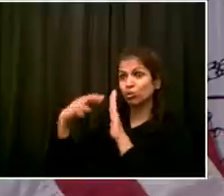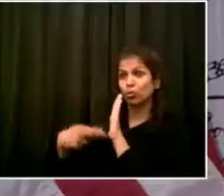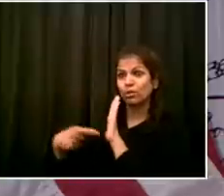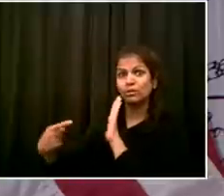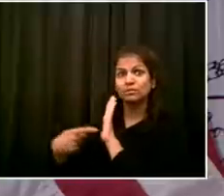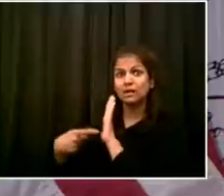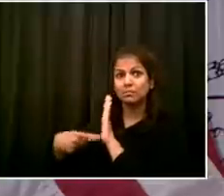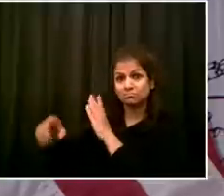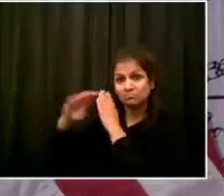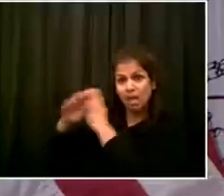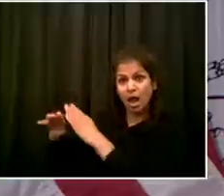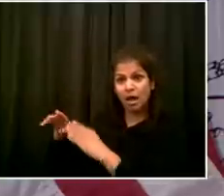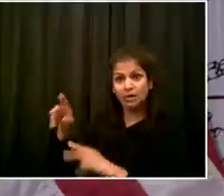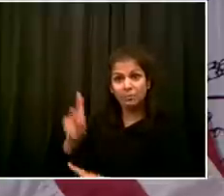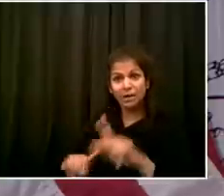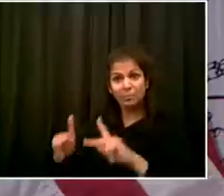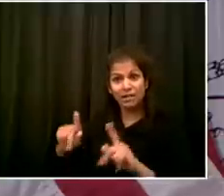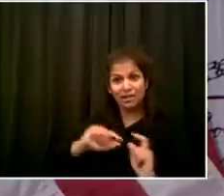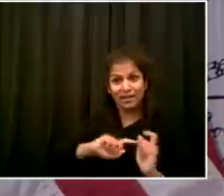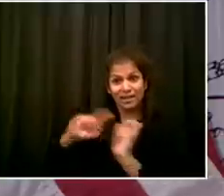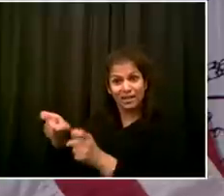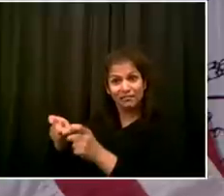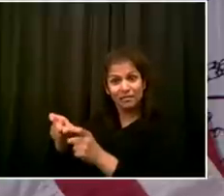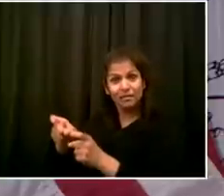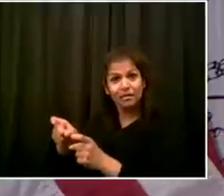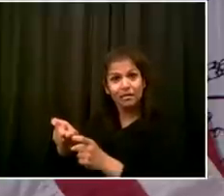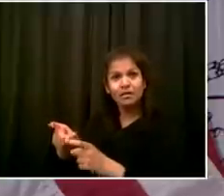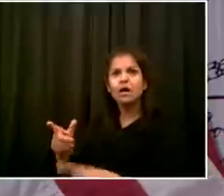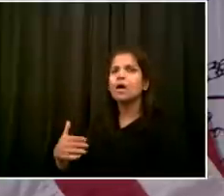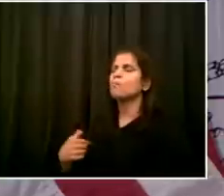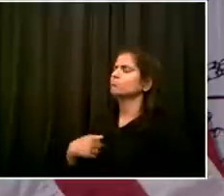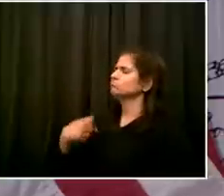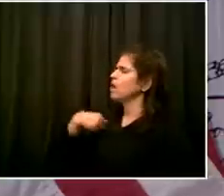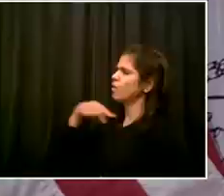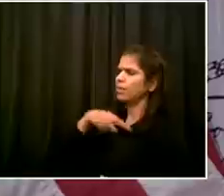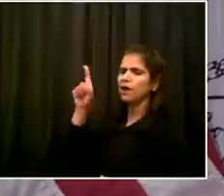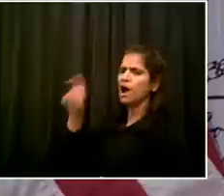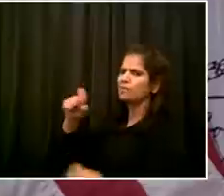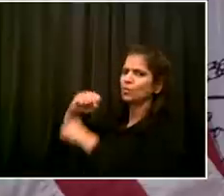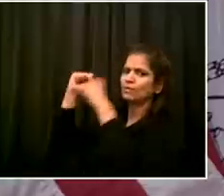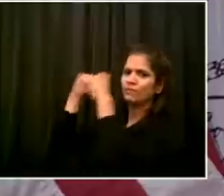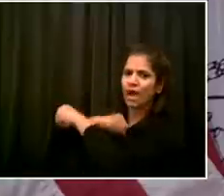because the blood center is a non-profit organization not regulated by the city,